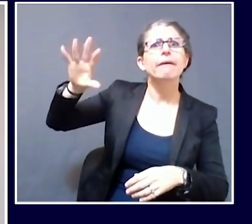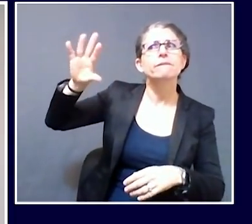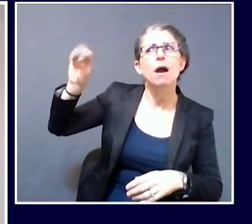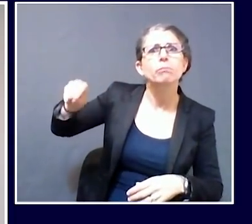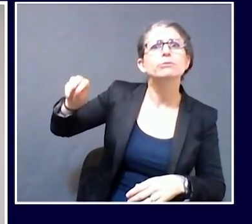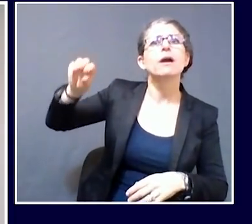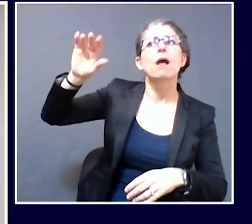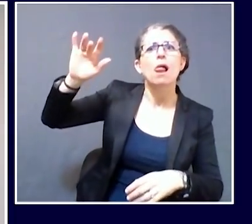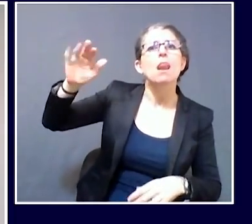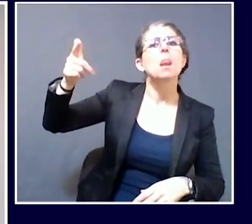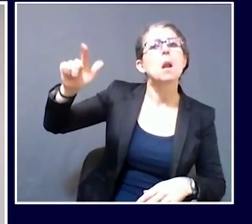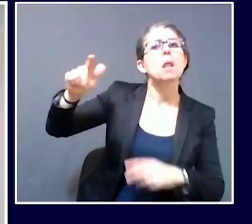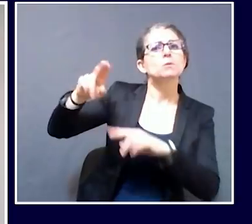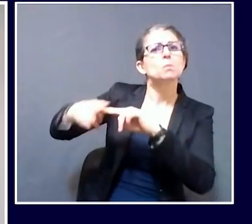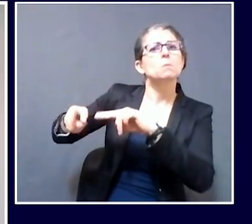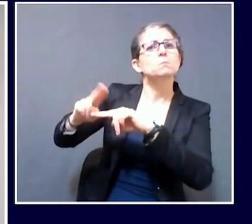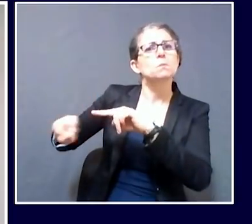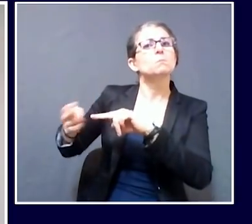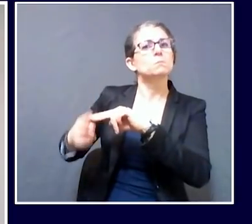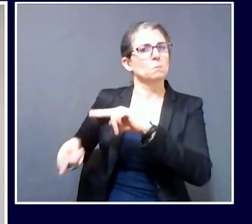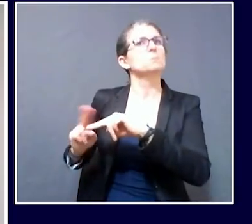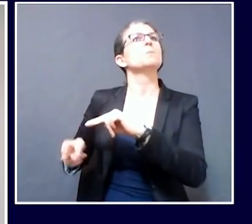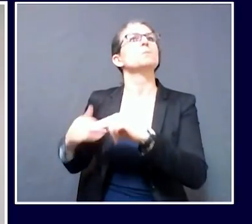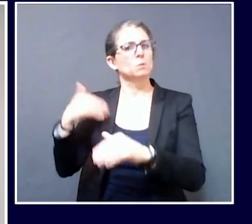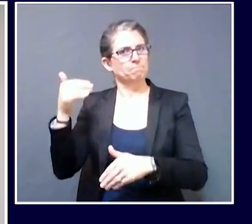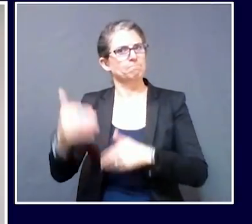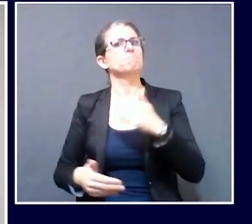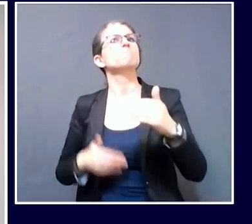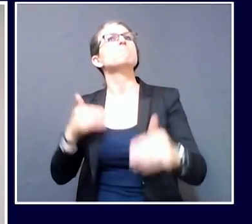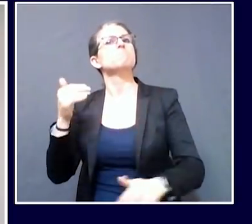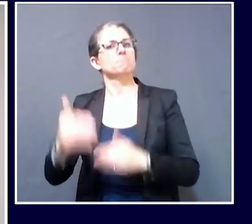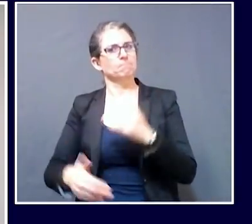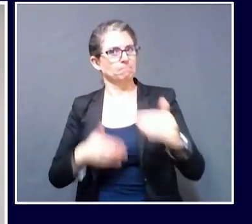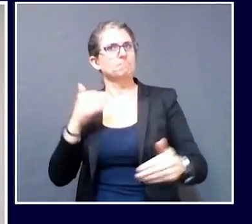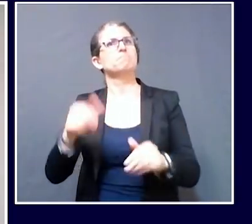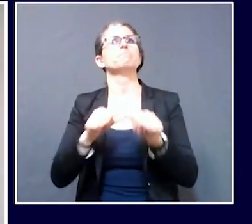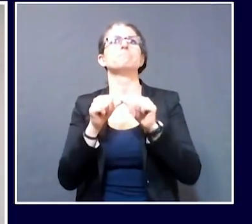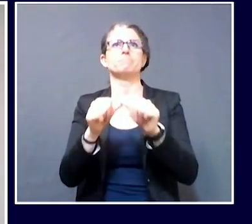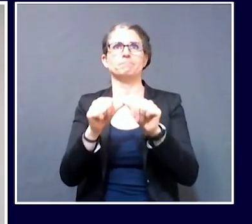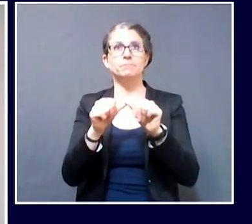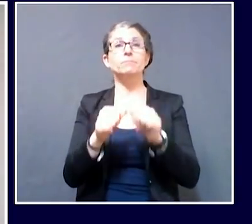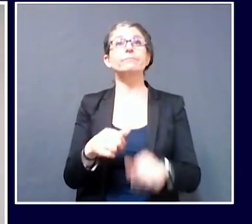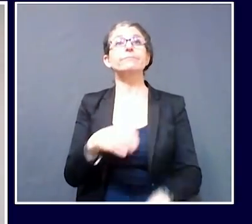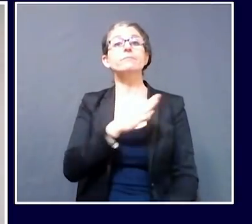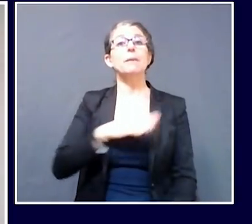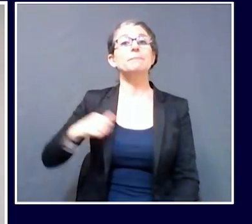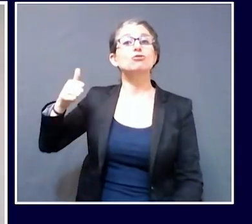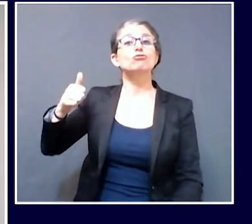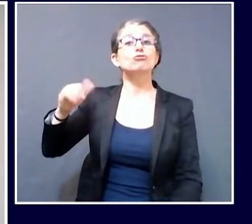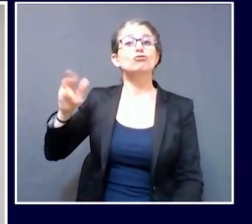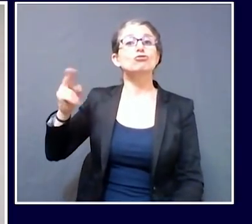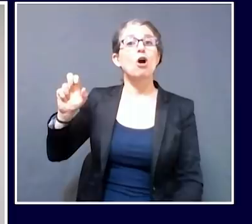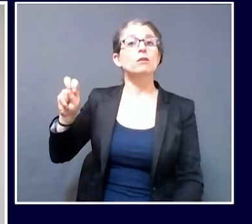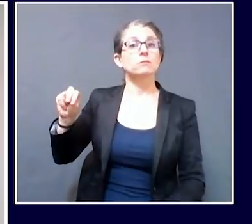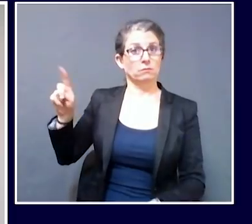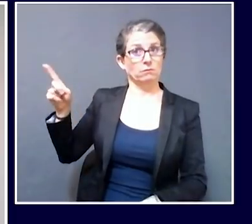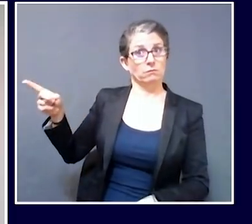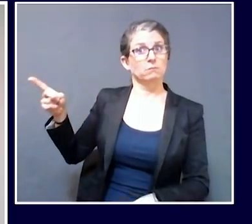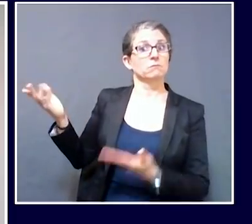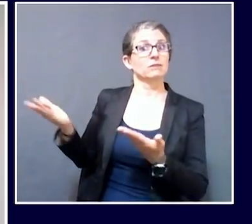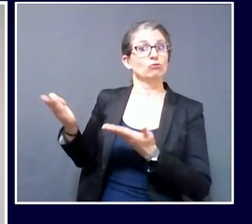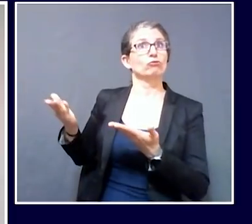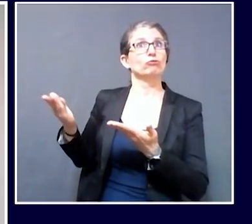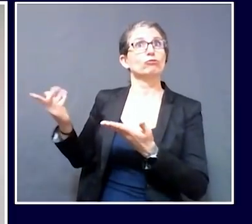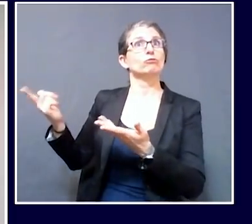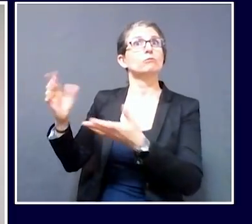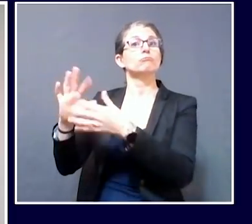we're going. So with that, again, Commissioner Johnson, Commissioner Heather Johnson from DECD has joined us today. And I would like to